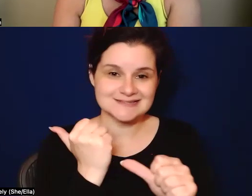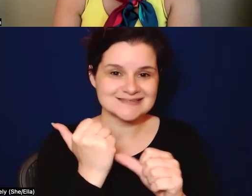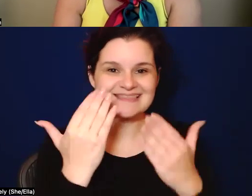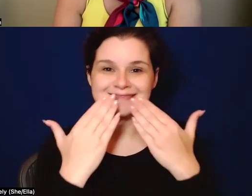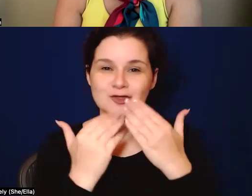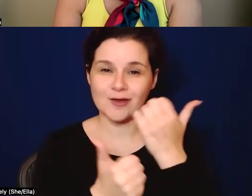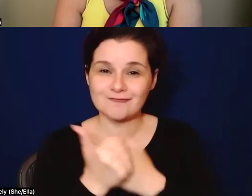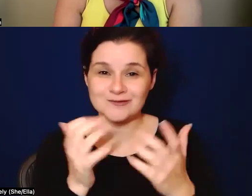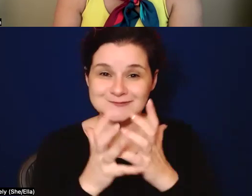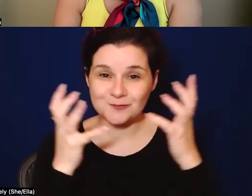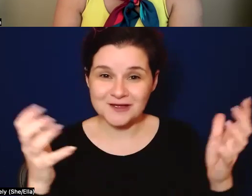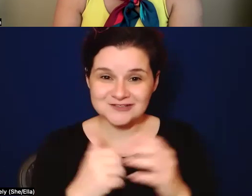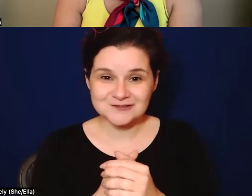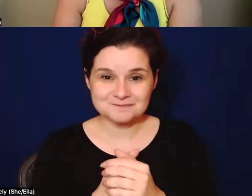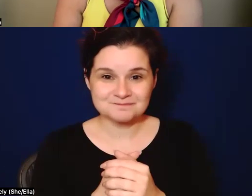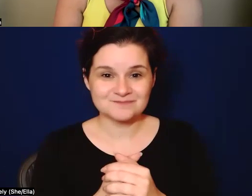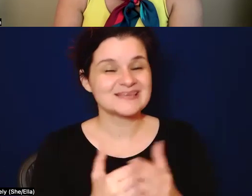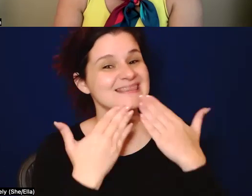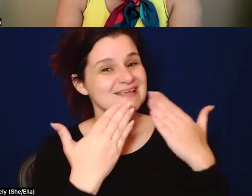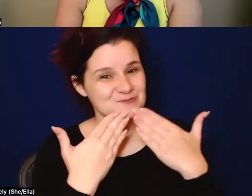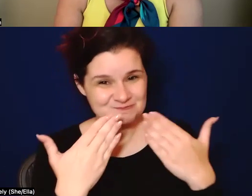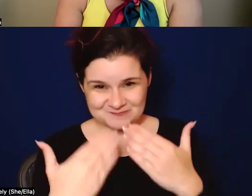all so much. Good to tell me and thank you.